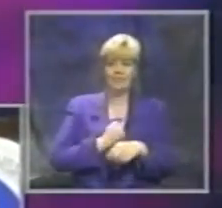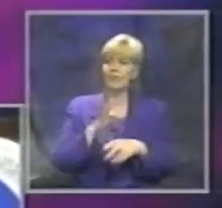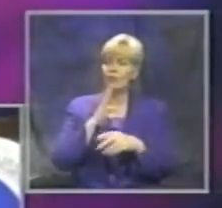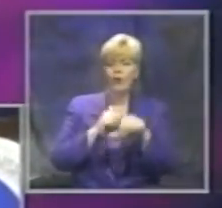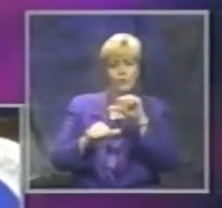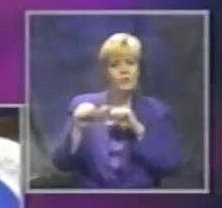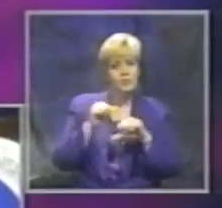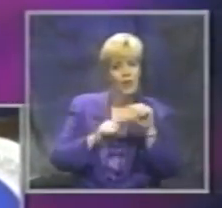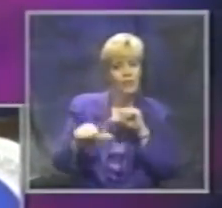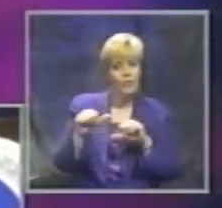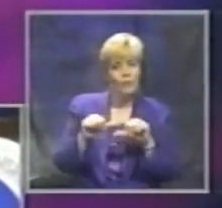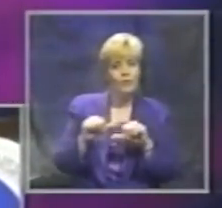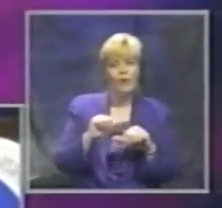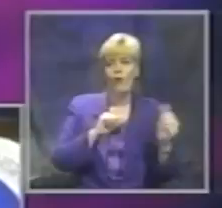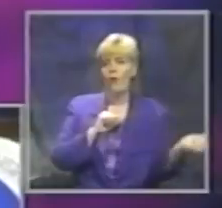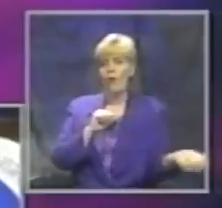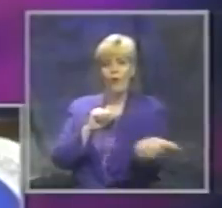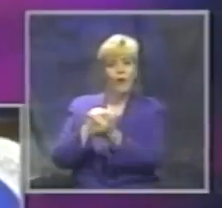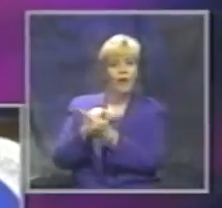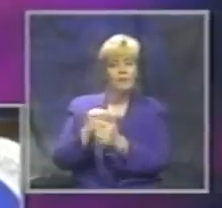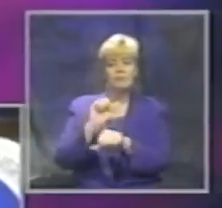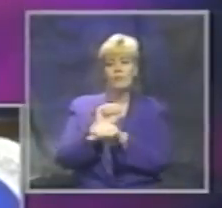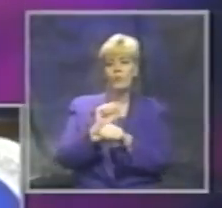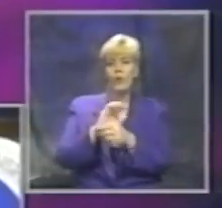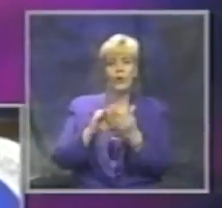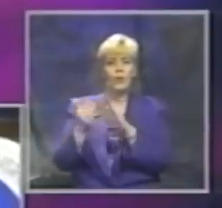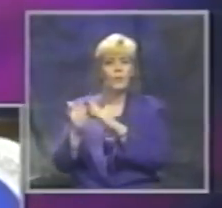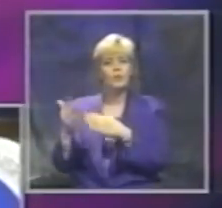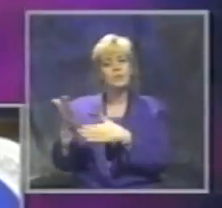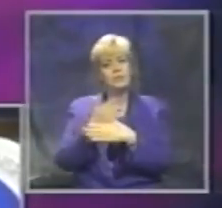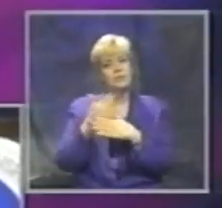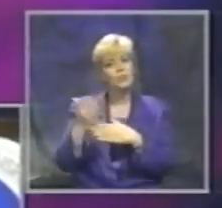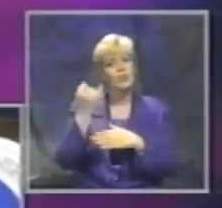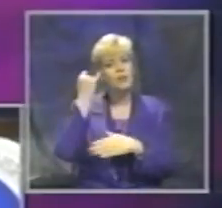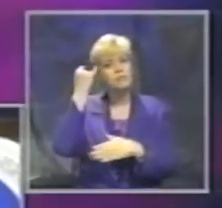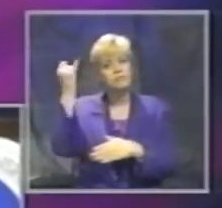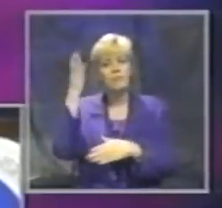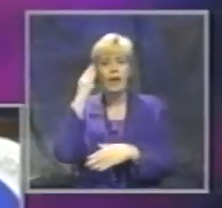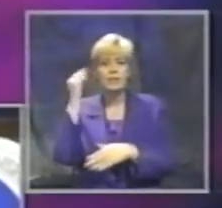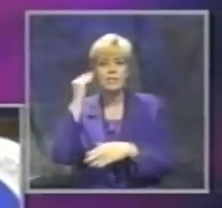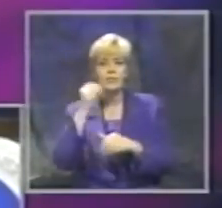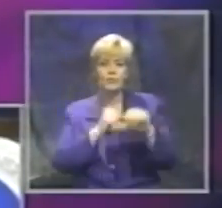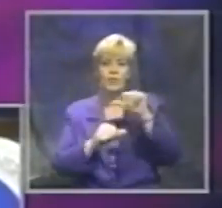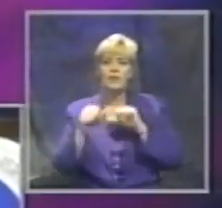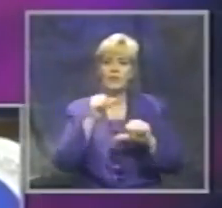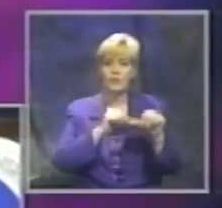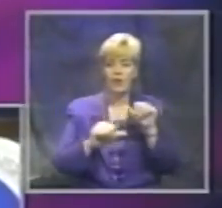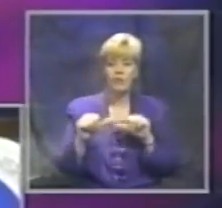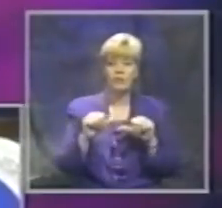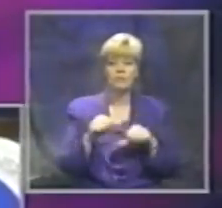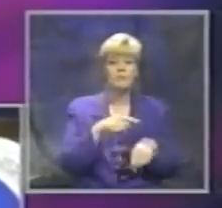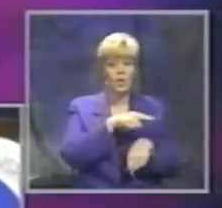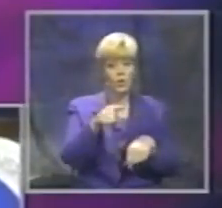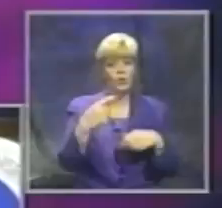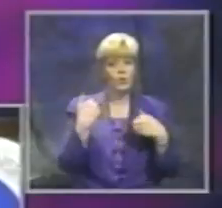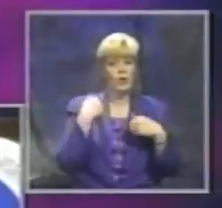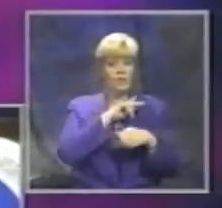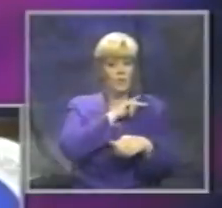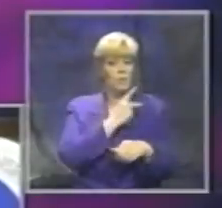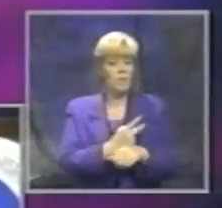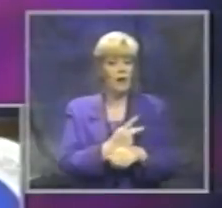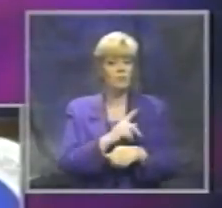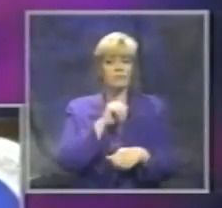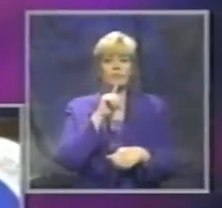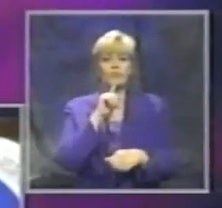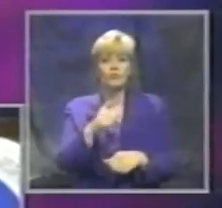to each other. All of you work in your communities. So share those experiences with one another. You hold the power to